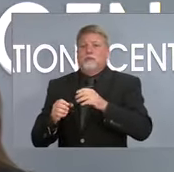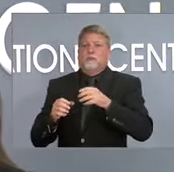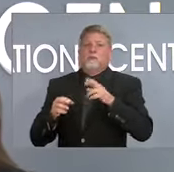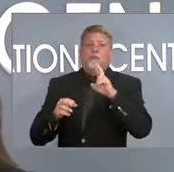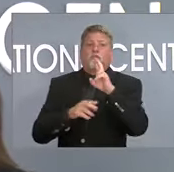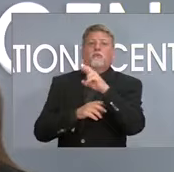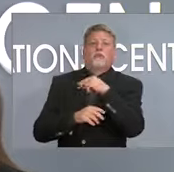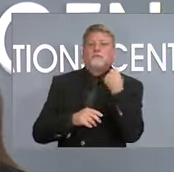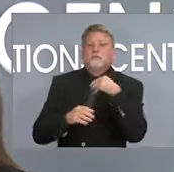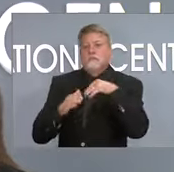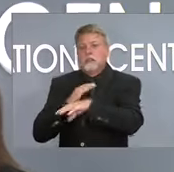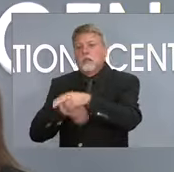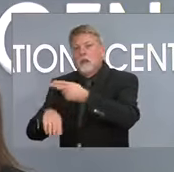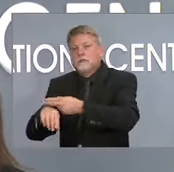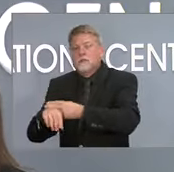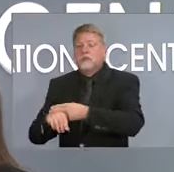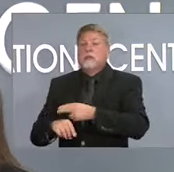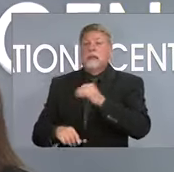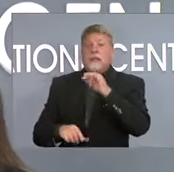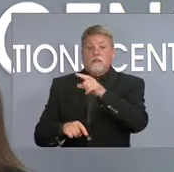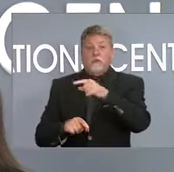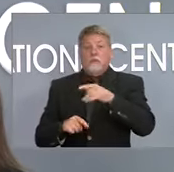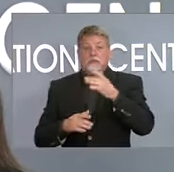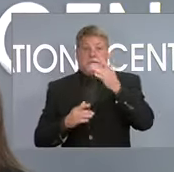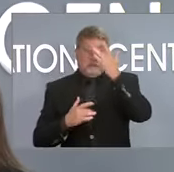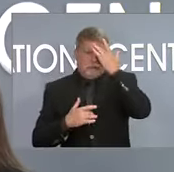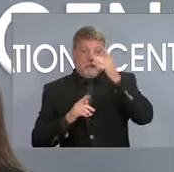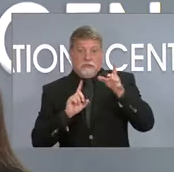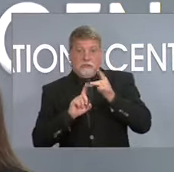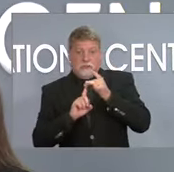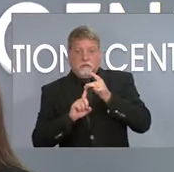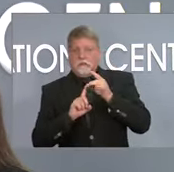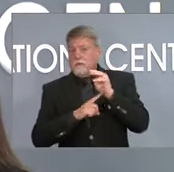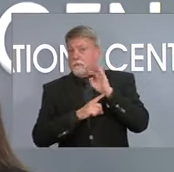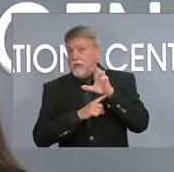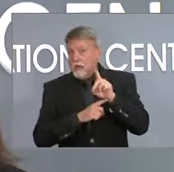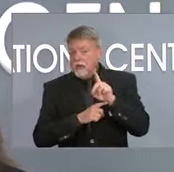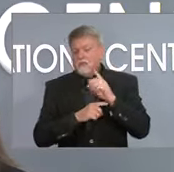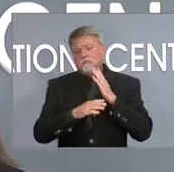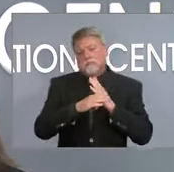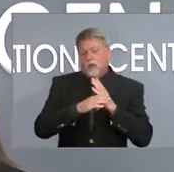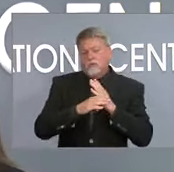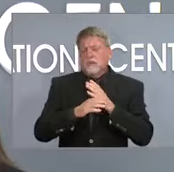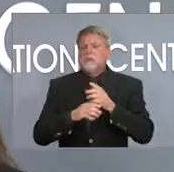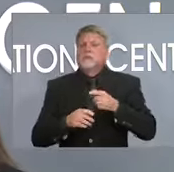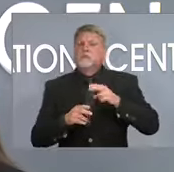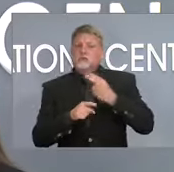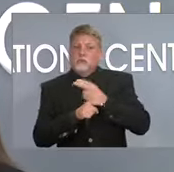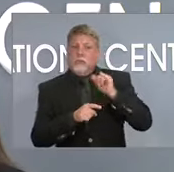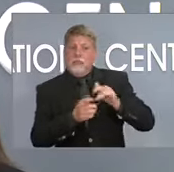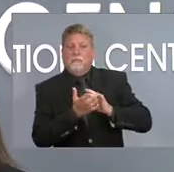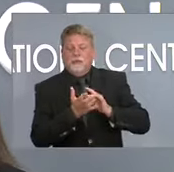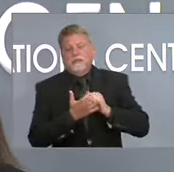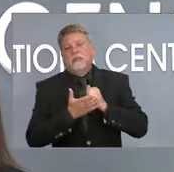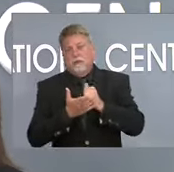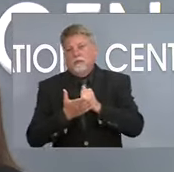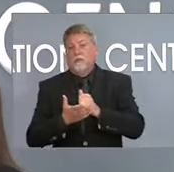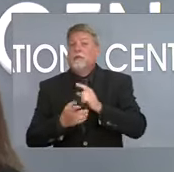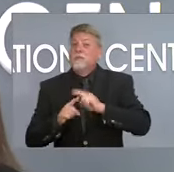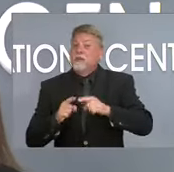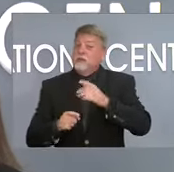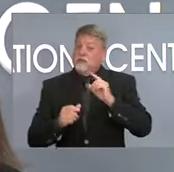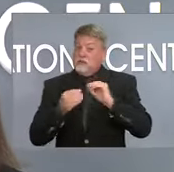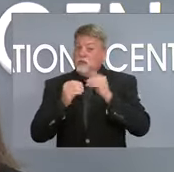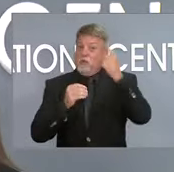from mild to moderate symptoms of COVID. But I do want to mention that, you know, the best way to protect yourself against COVID is